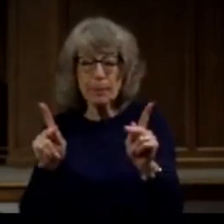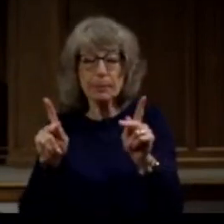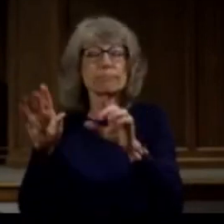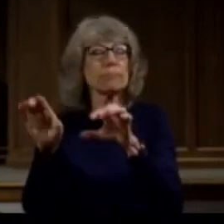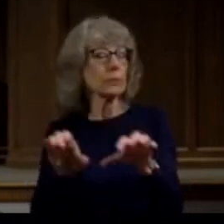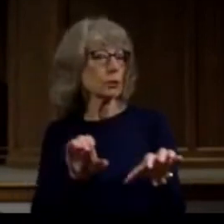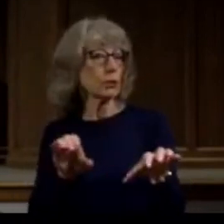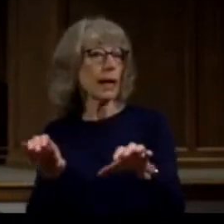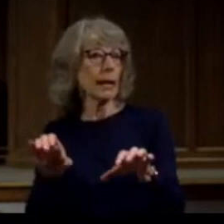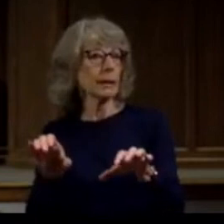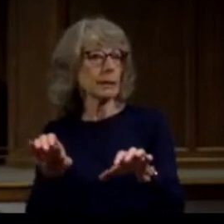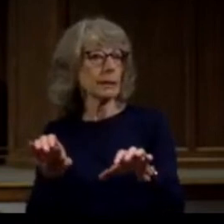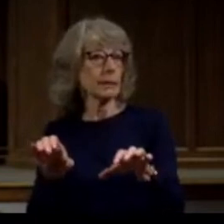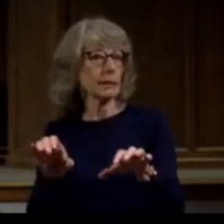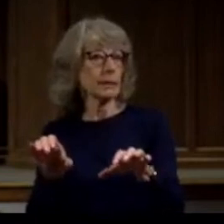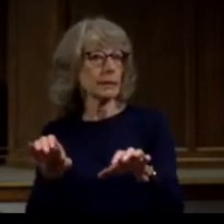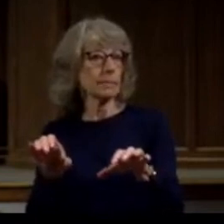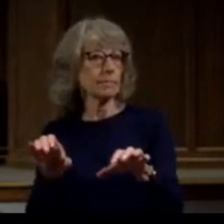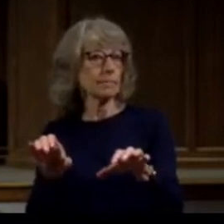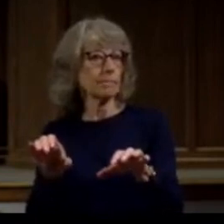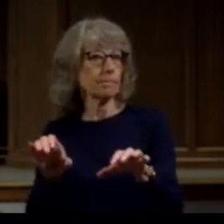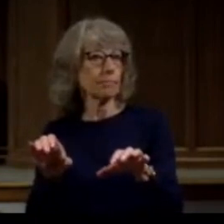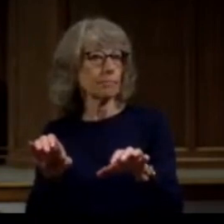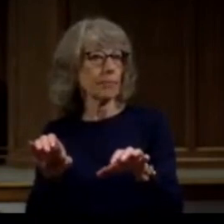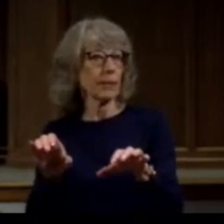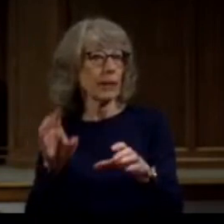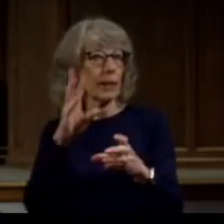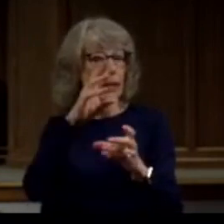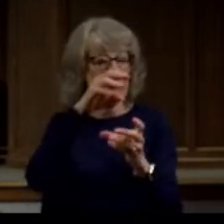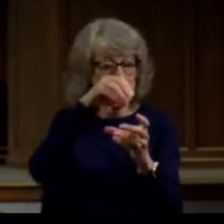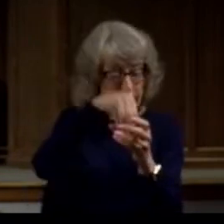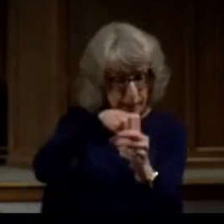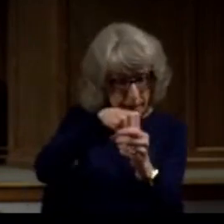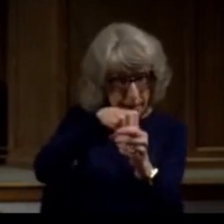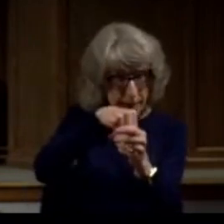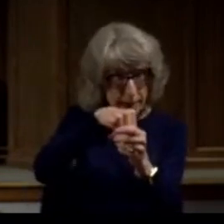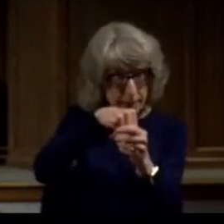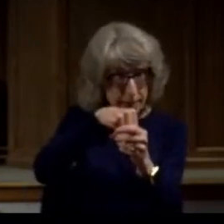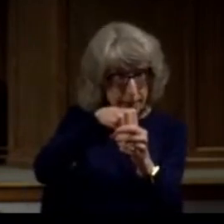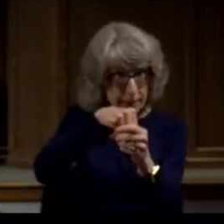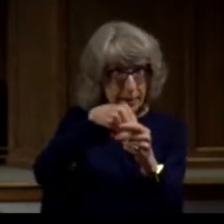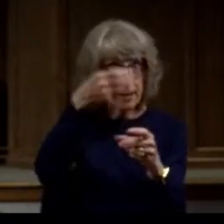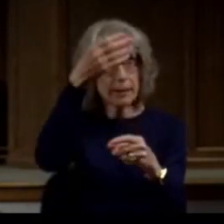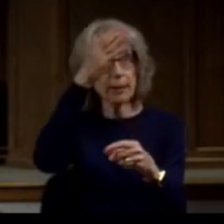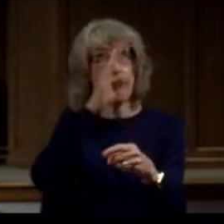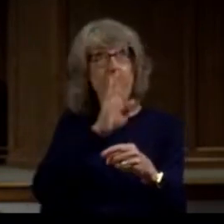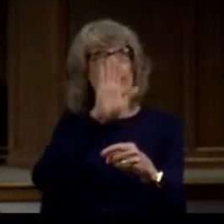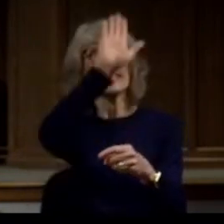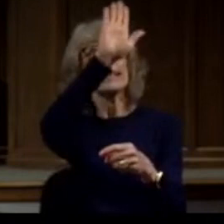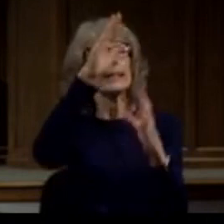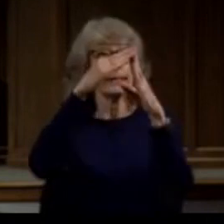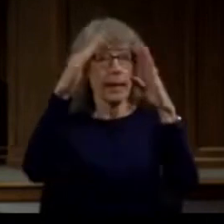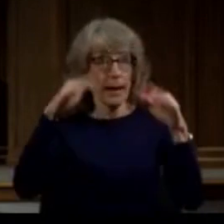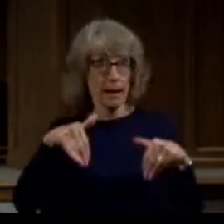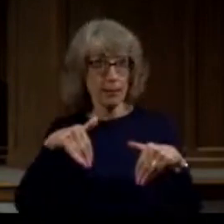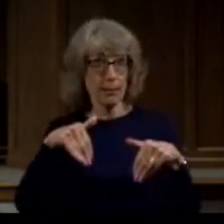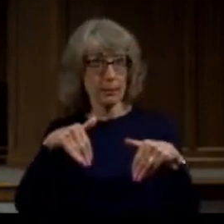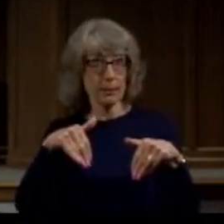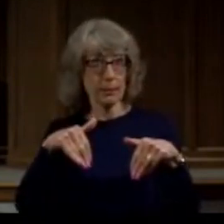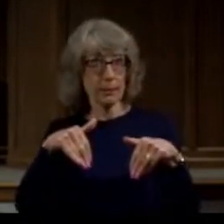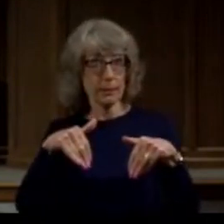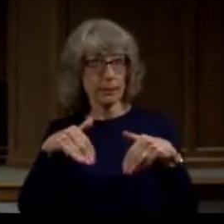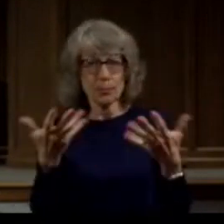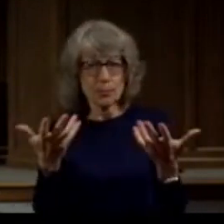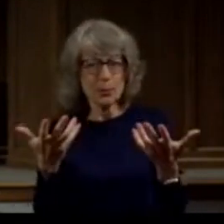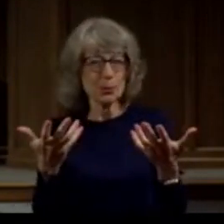themselves in God's household, which is the church